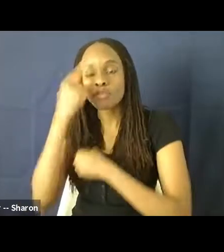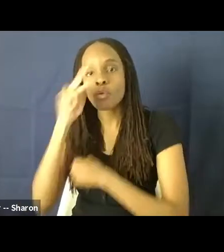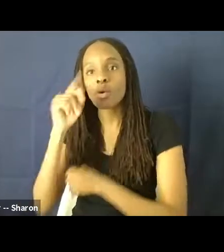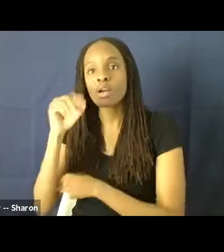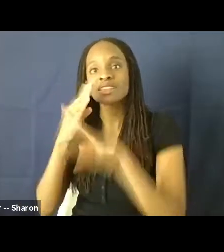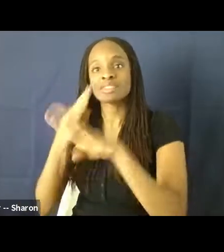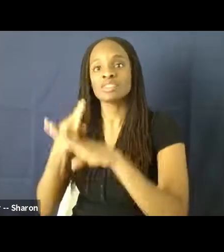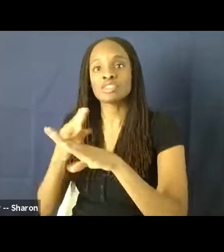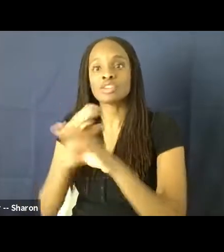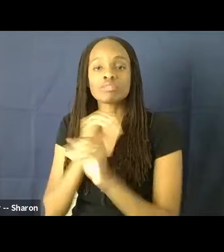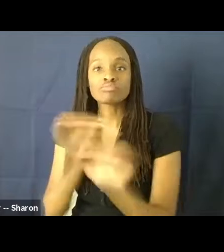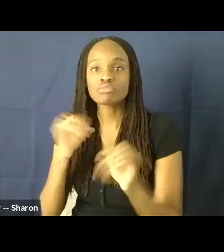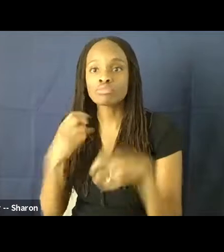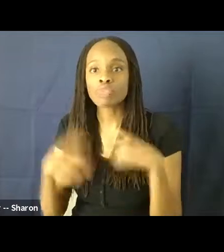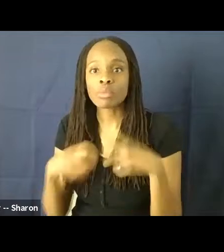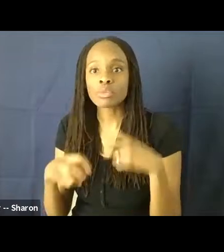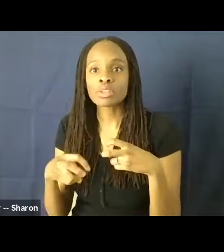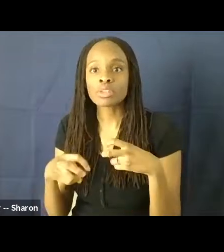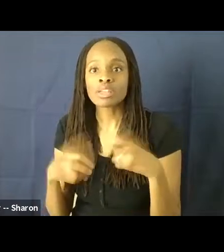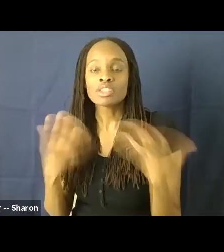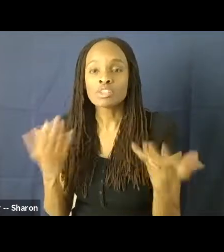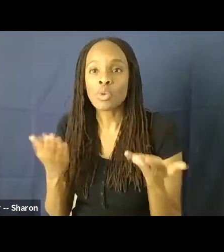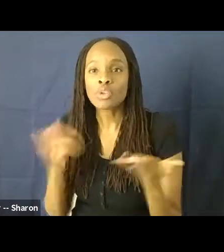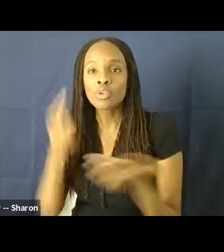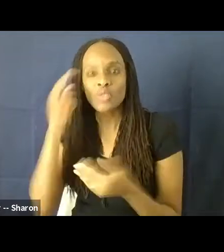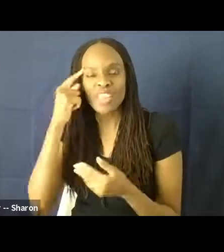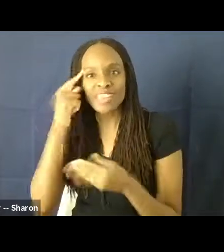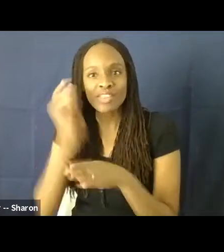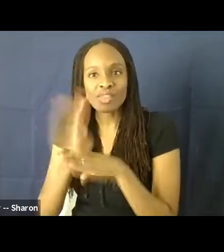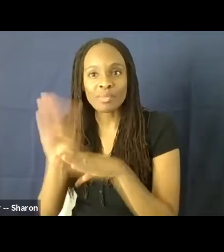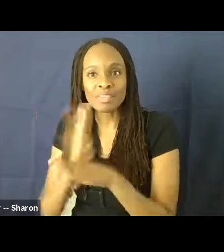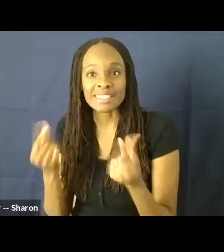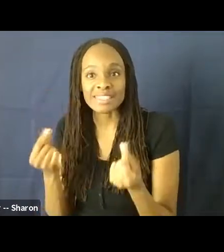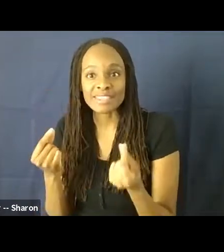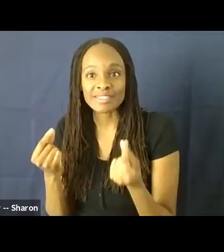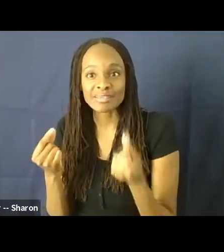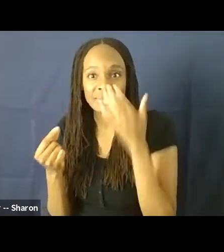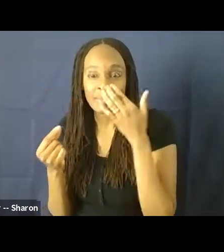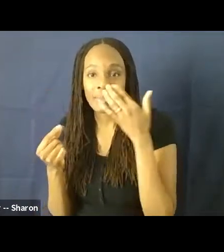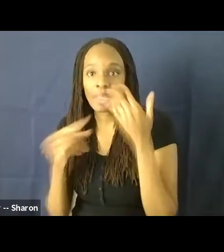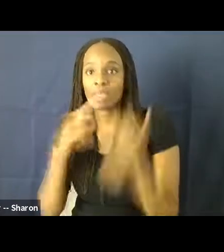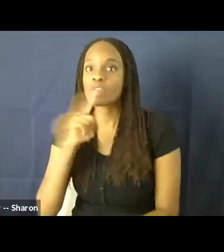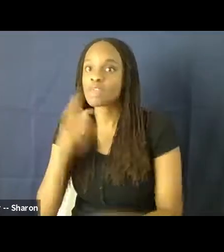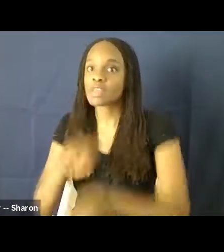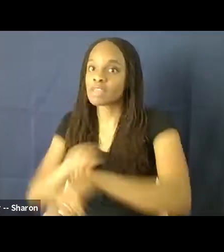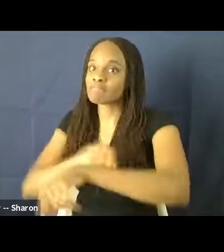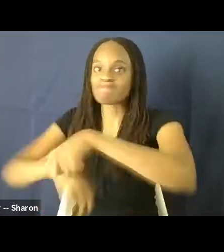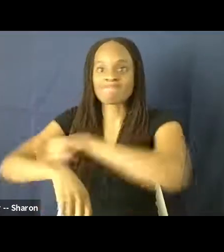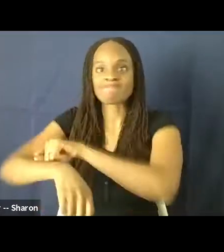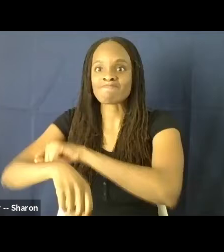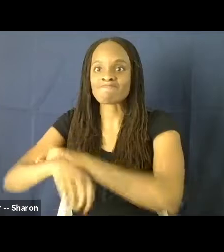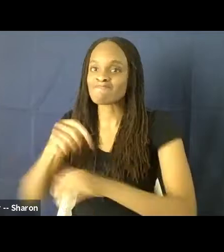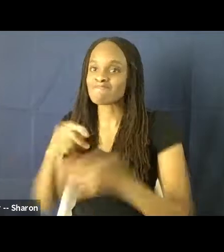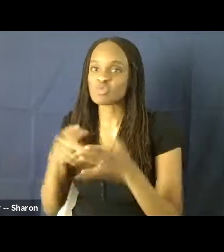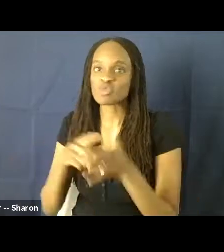First Amendment protection. So what do you think the industry did? Sadly, they doubled down. They went even harder on